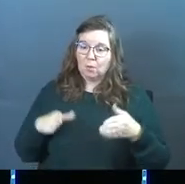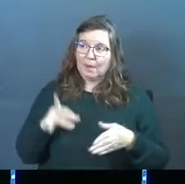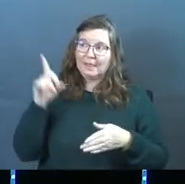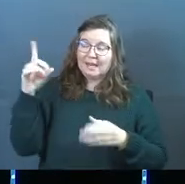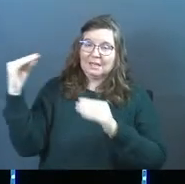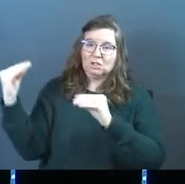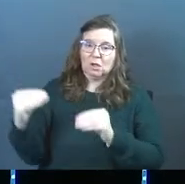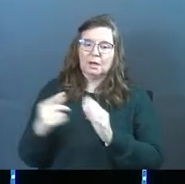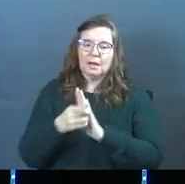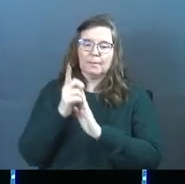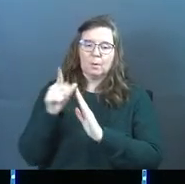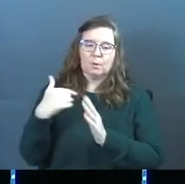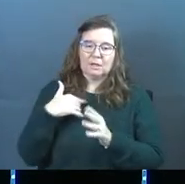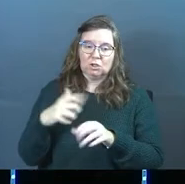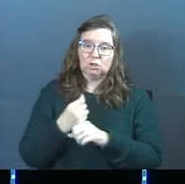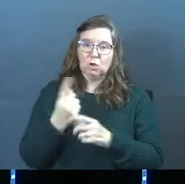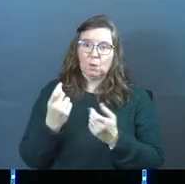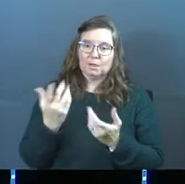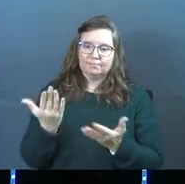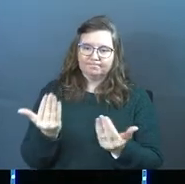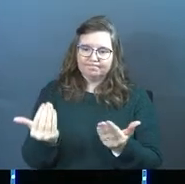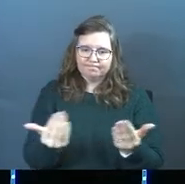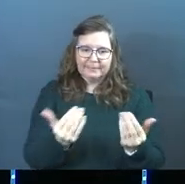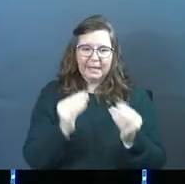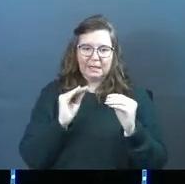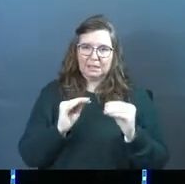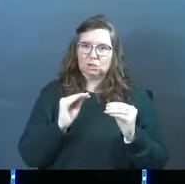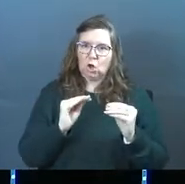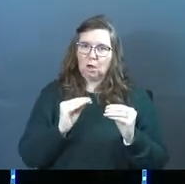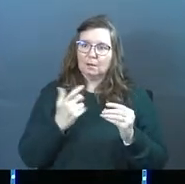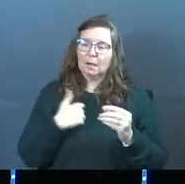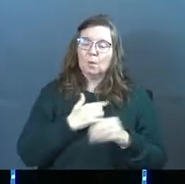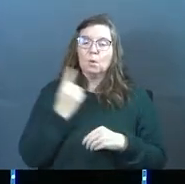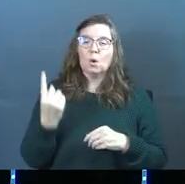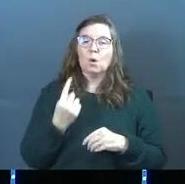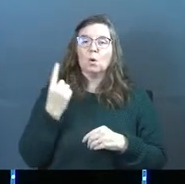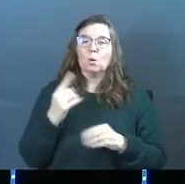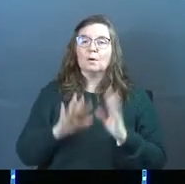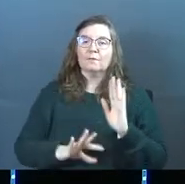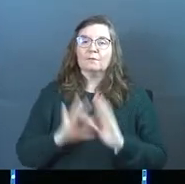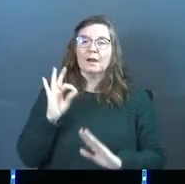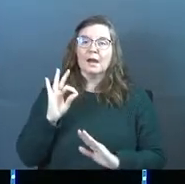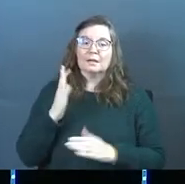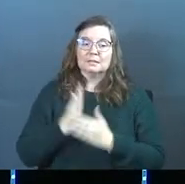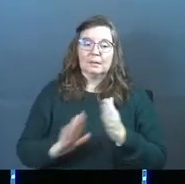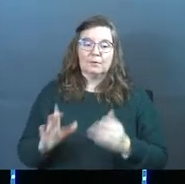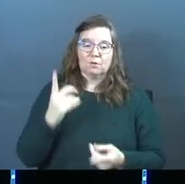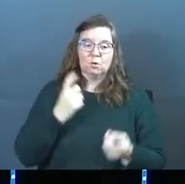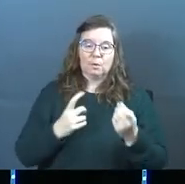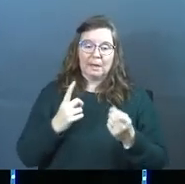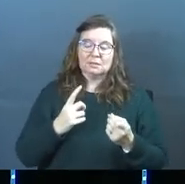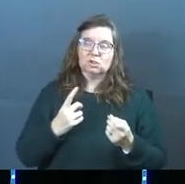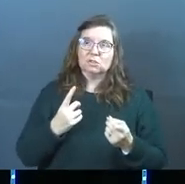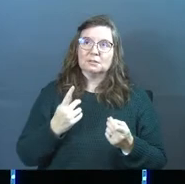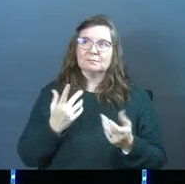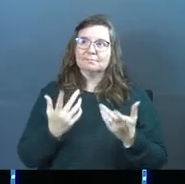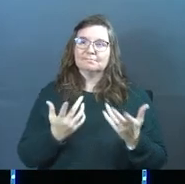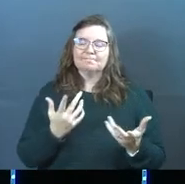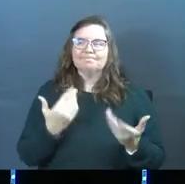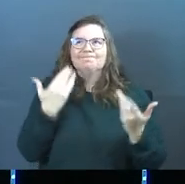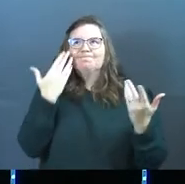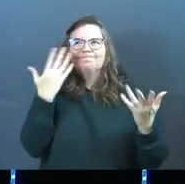way that he taught. He had moments where he took questions and he taught into those questions. And we always find some of your questions to be,